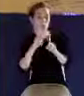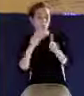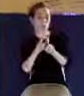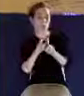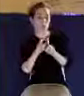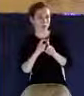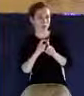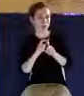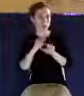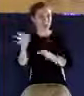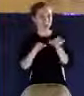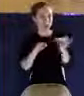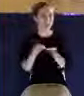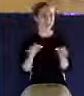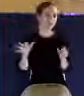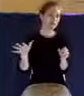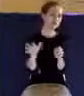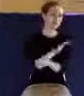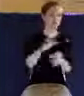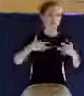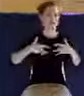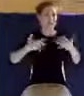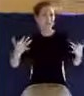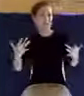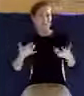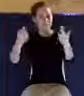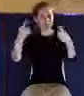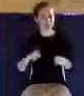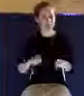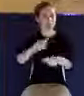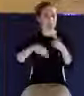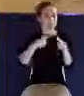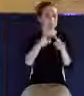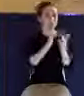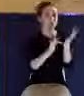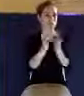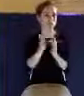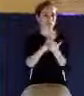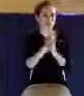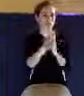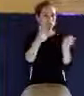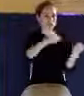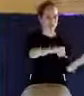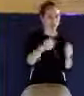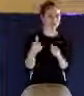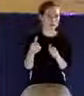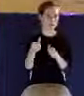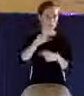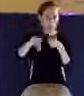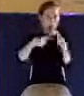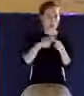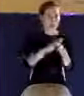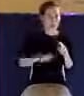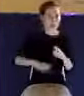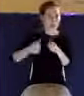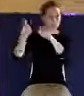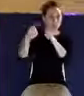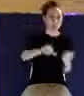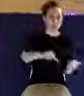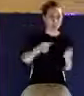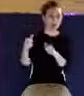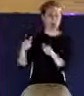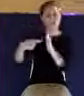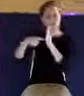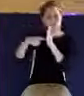event that took place. Everything that took place at the baptism of Christ is a witness as to who Jesus